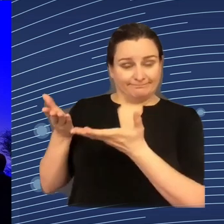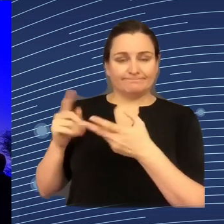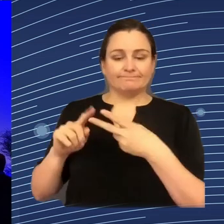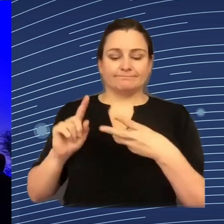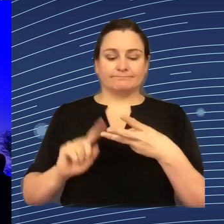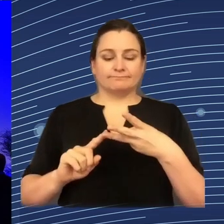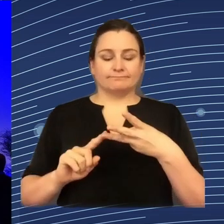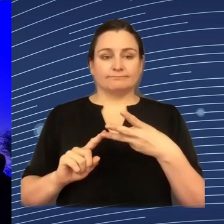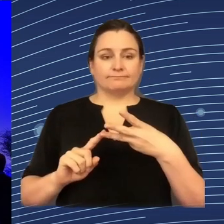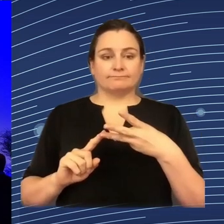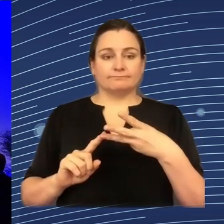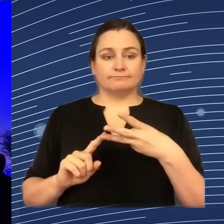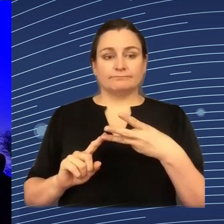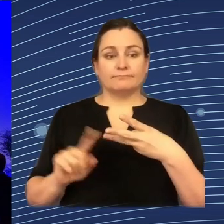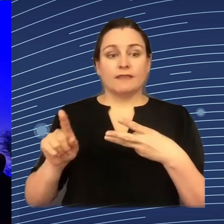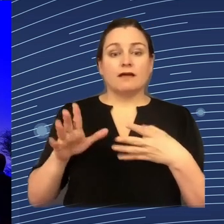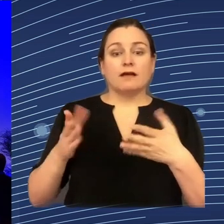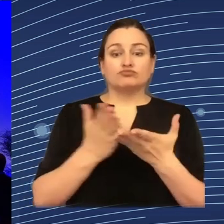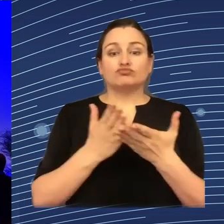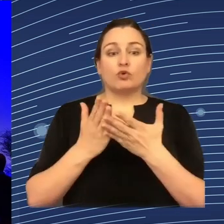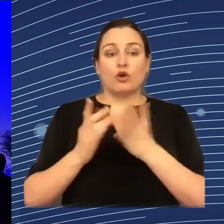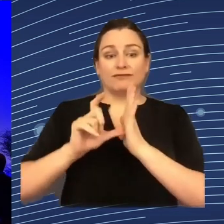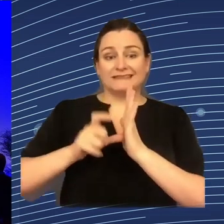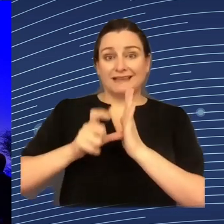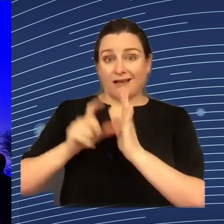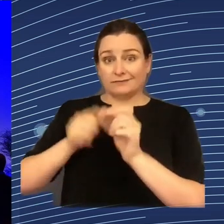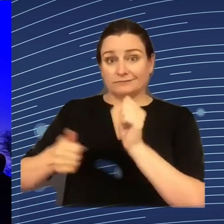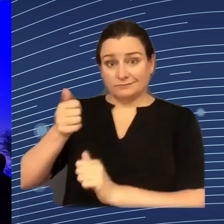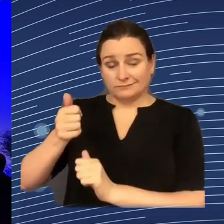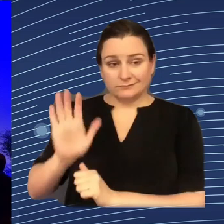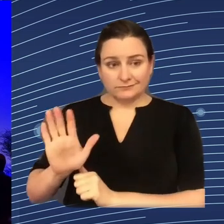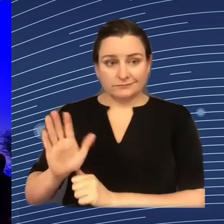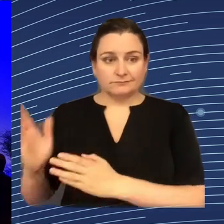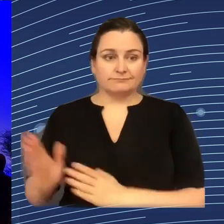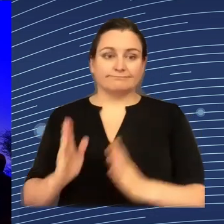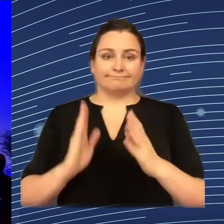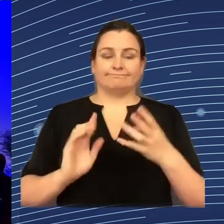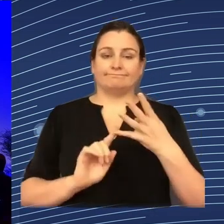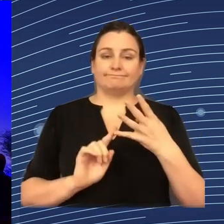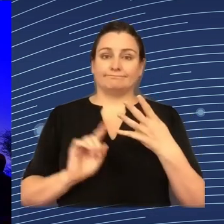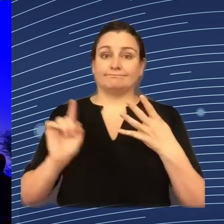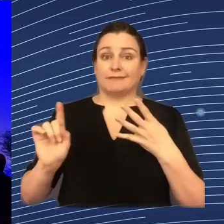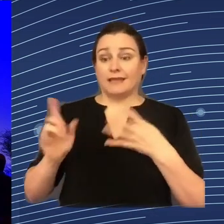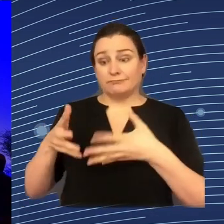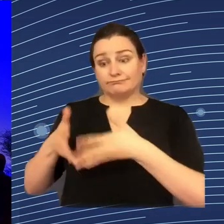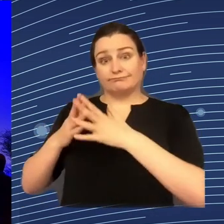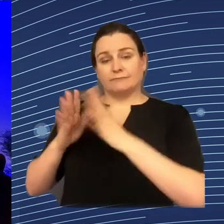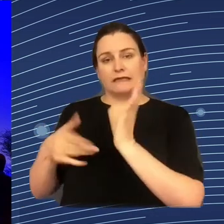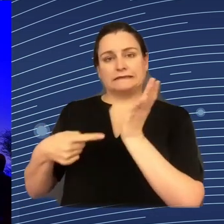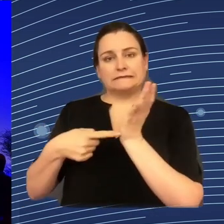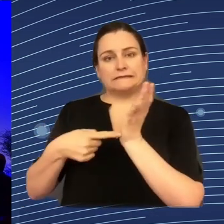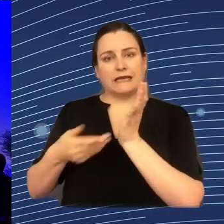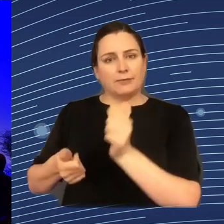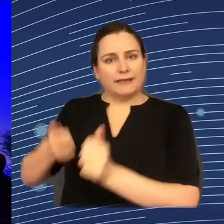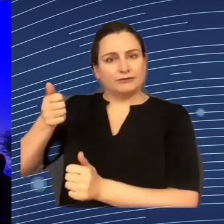Polytechnico Milano School of Design, Dr. Ravit Dothan, Founder and CEO of TechBetter, and